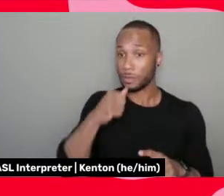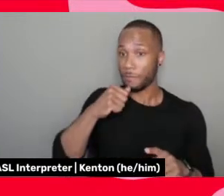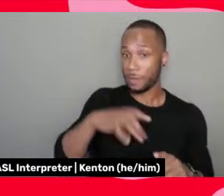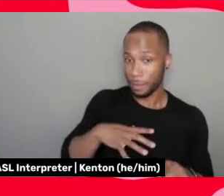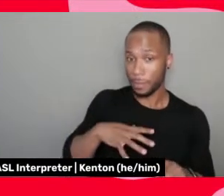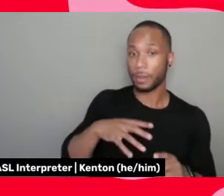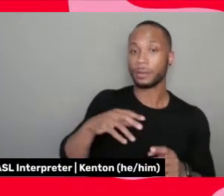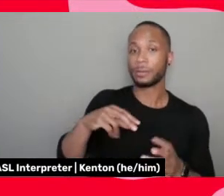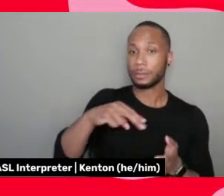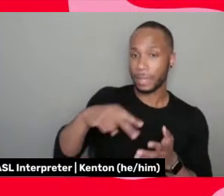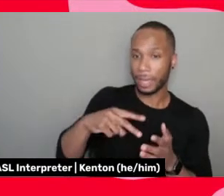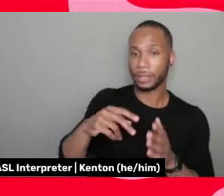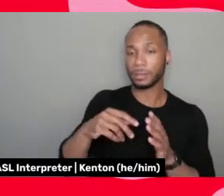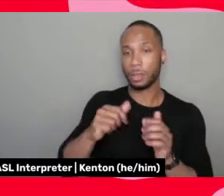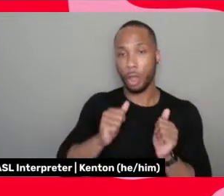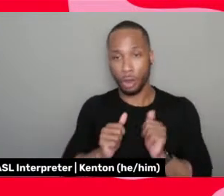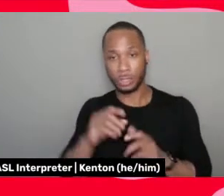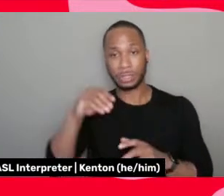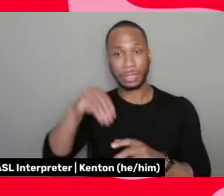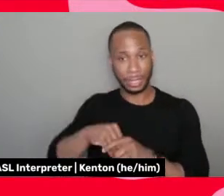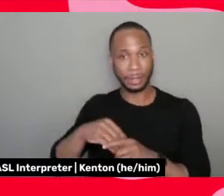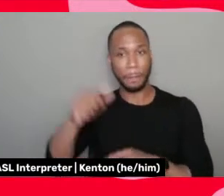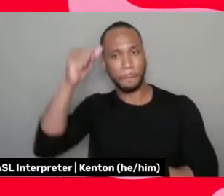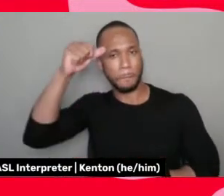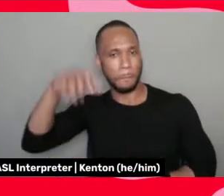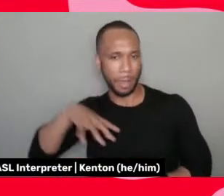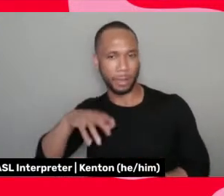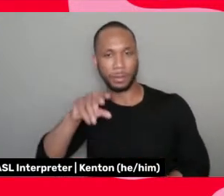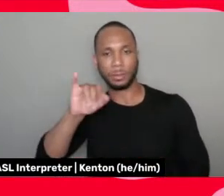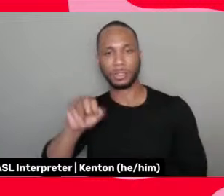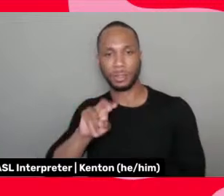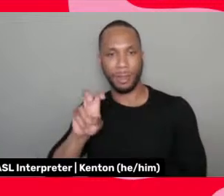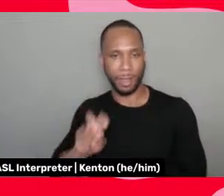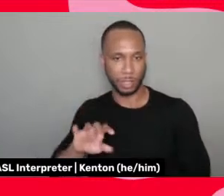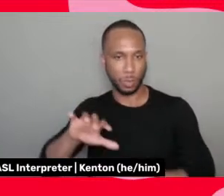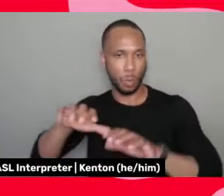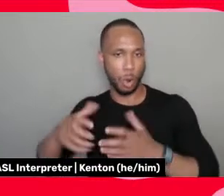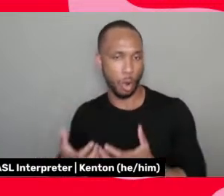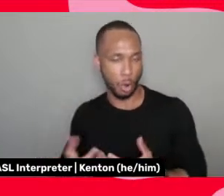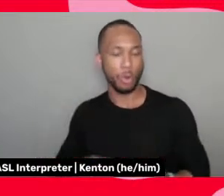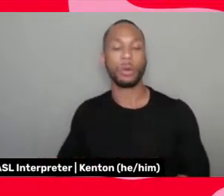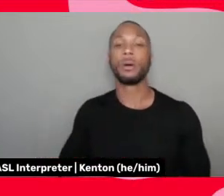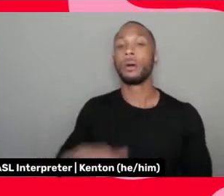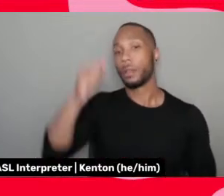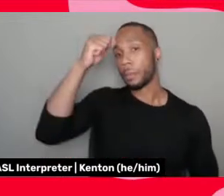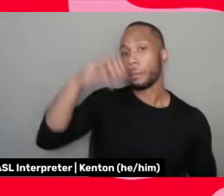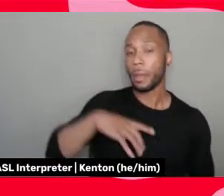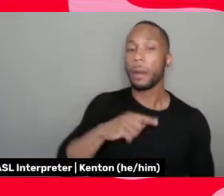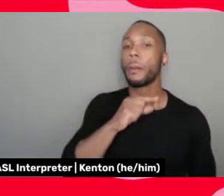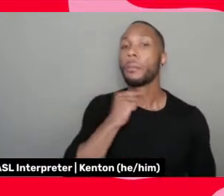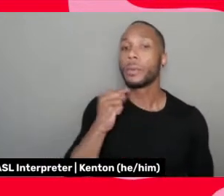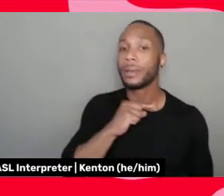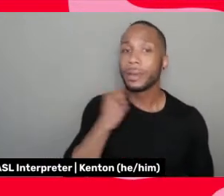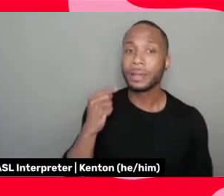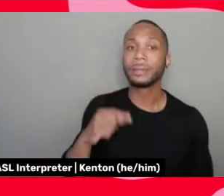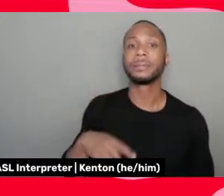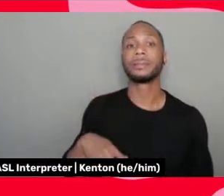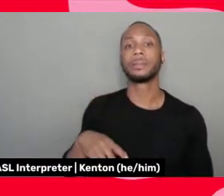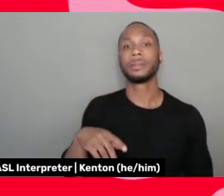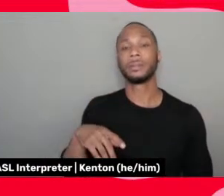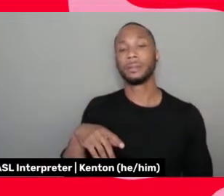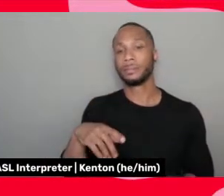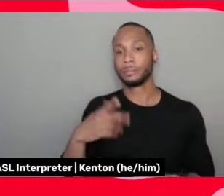jazz artist in a male jazz world. And the male priest and the Yoruba, you know,